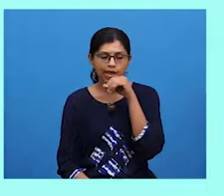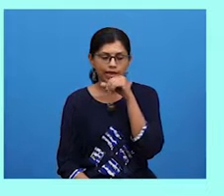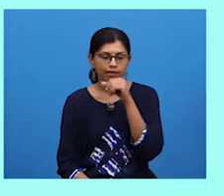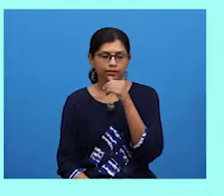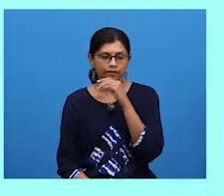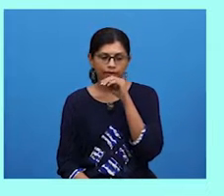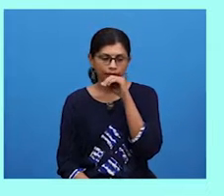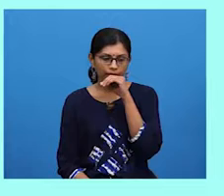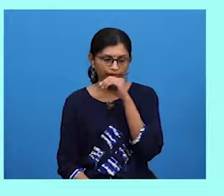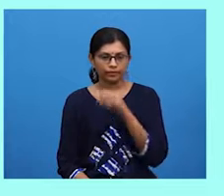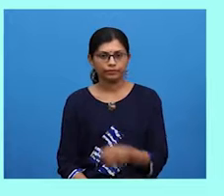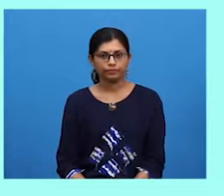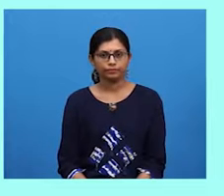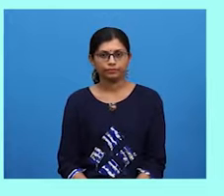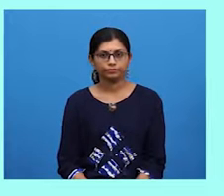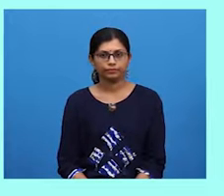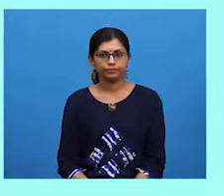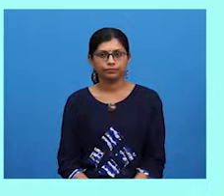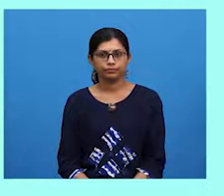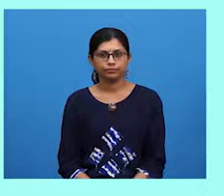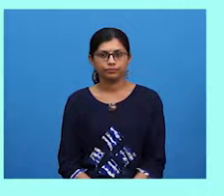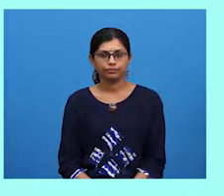products using the platform.